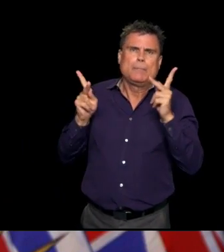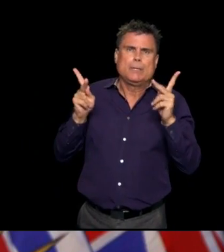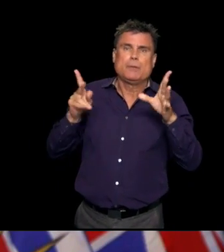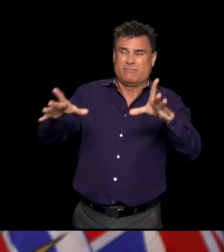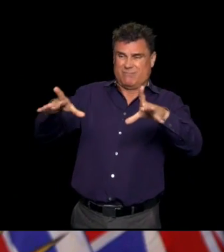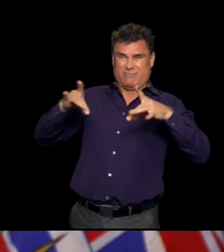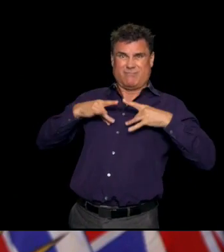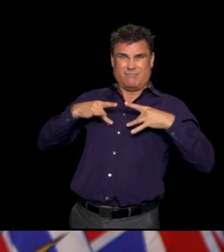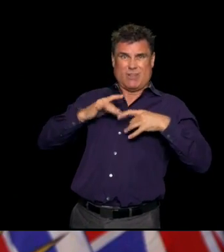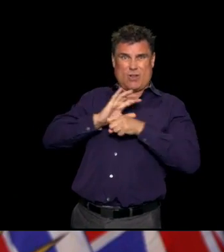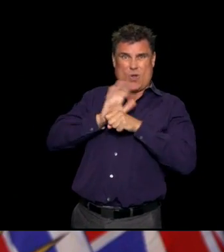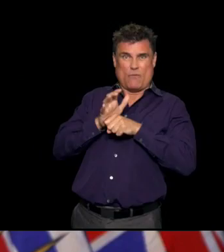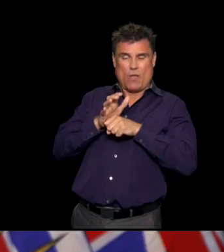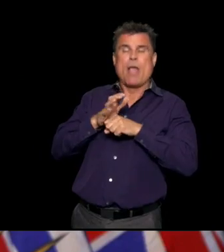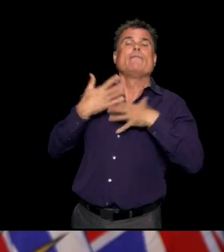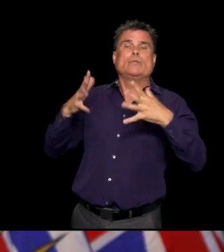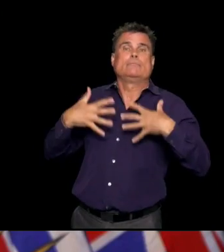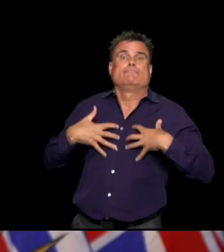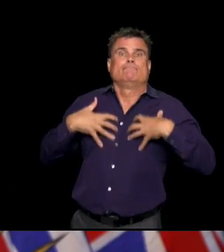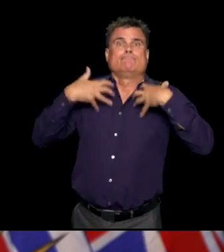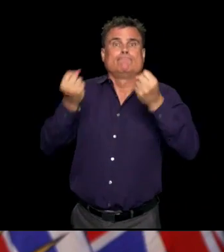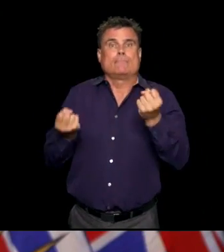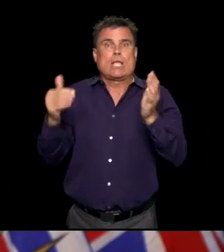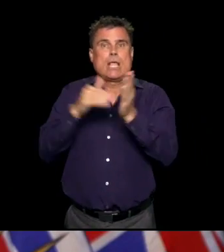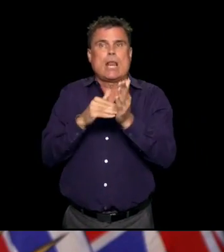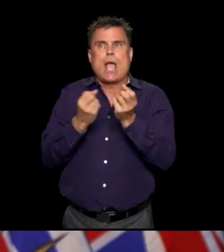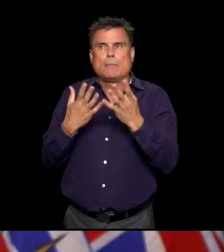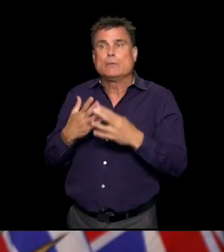And also, what are the number of recovered cases today, ma'am?